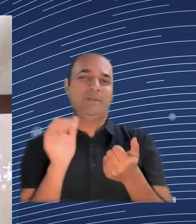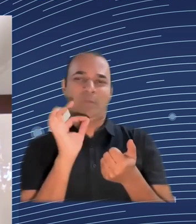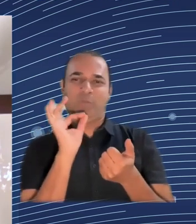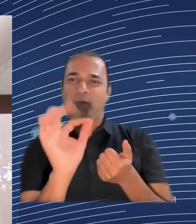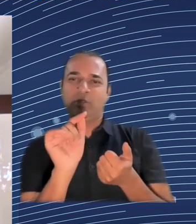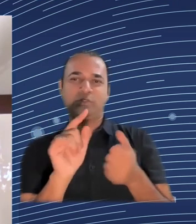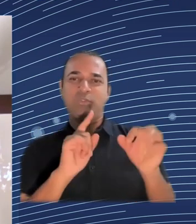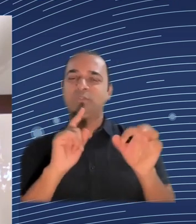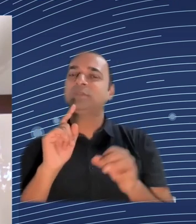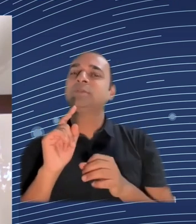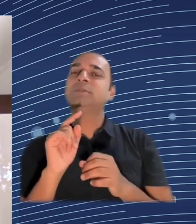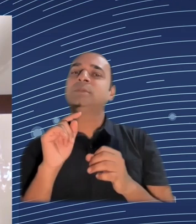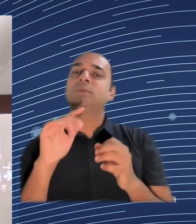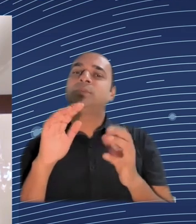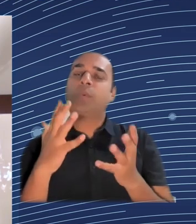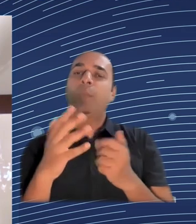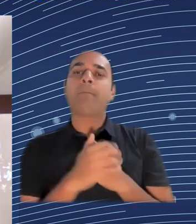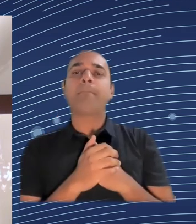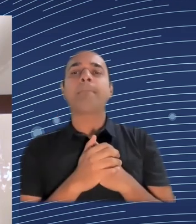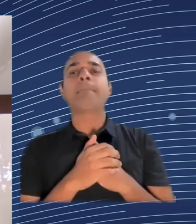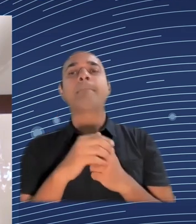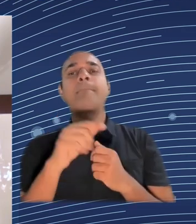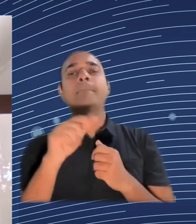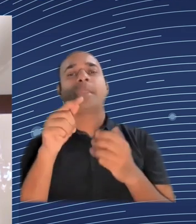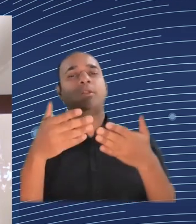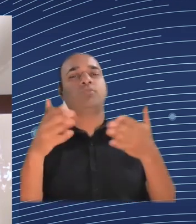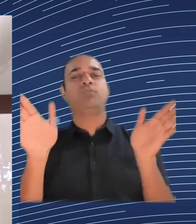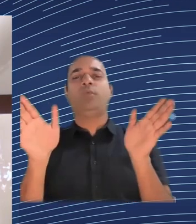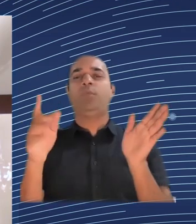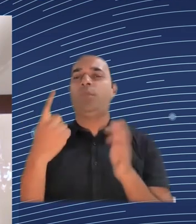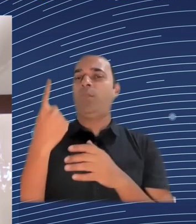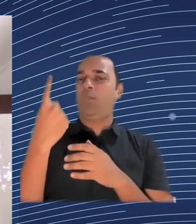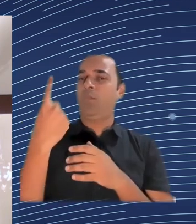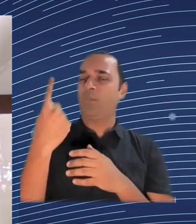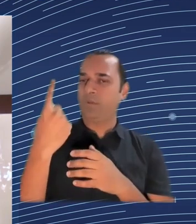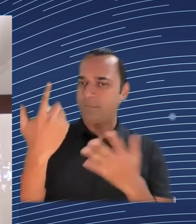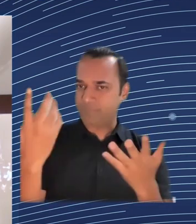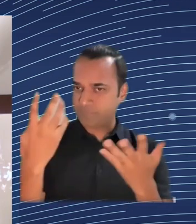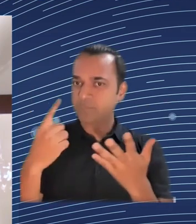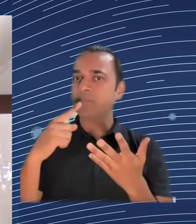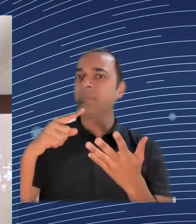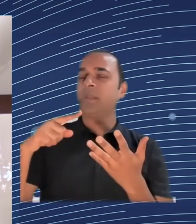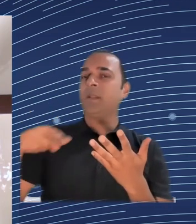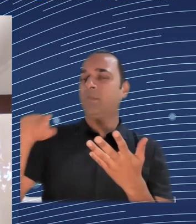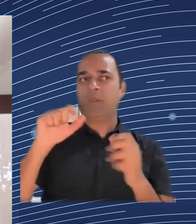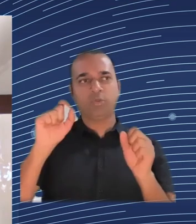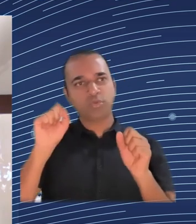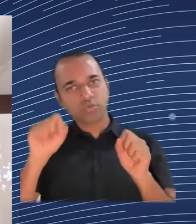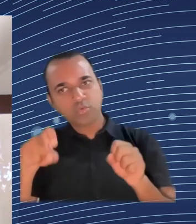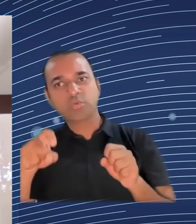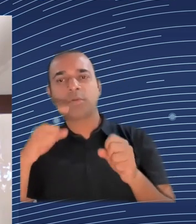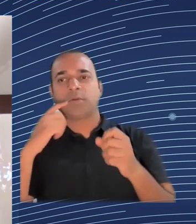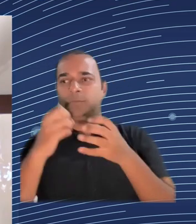1960s was basically a developing country. No, and then very quickly, you know, a couple of decades,